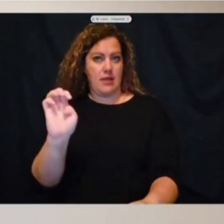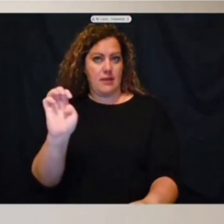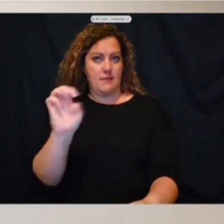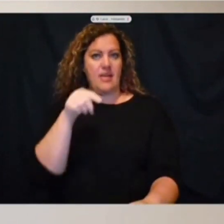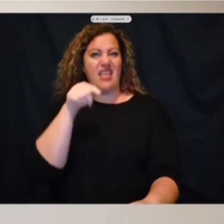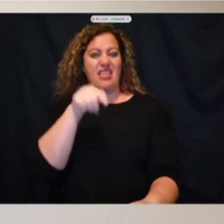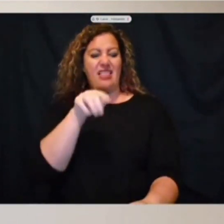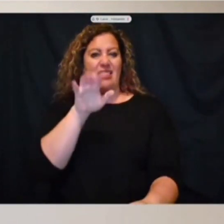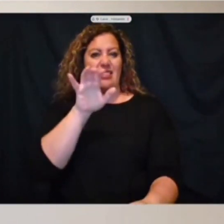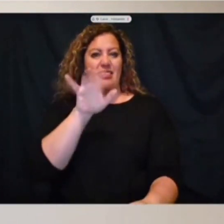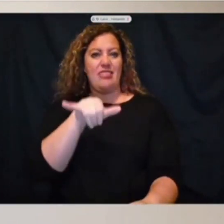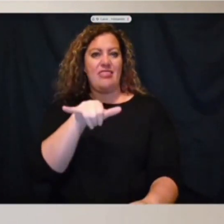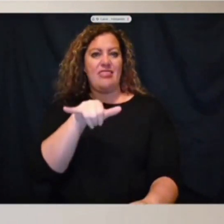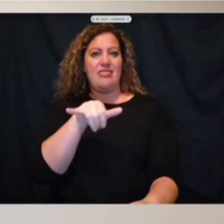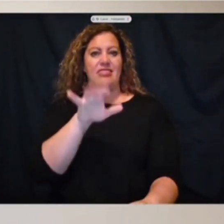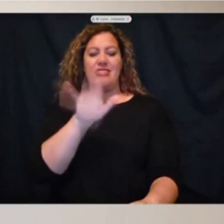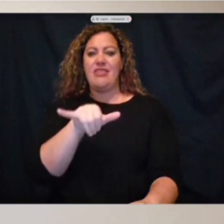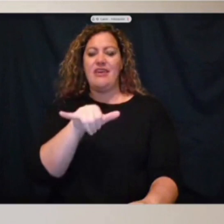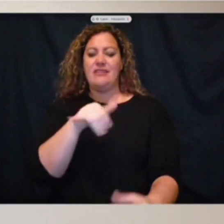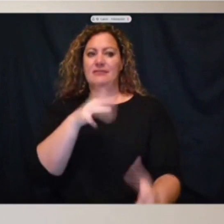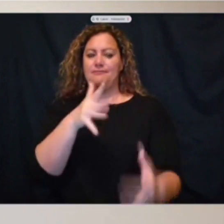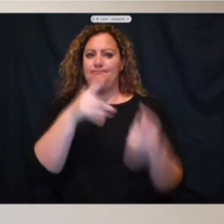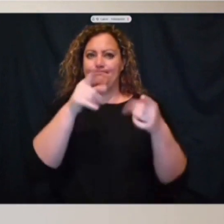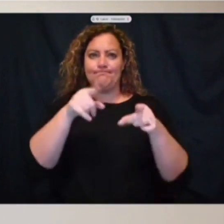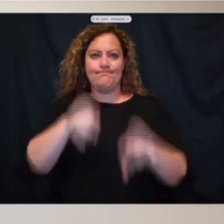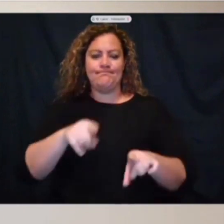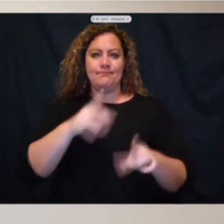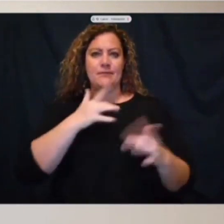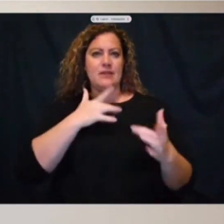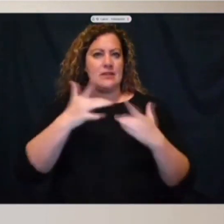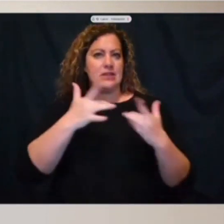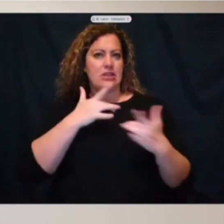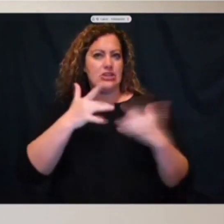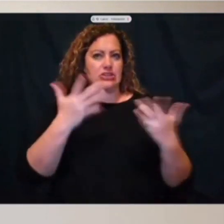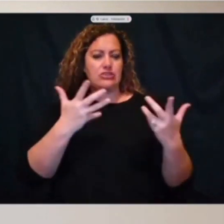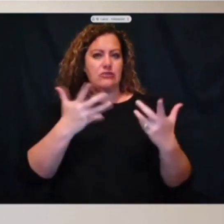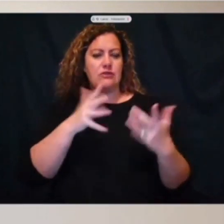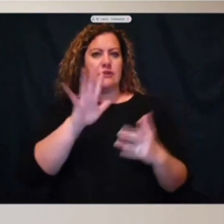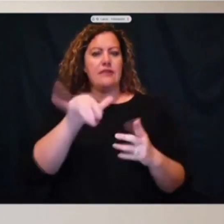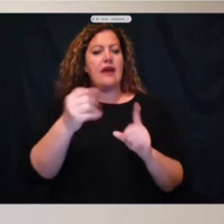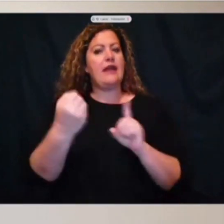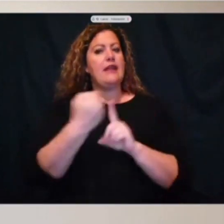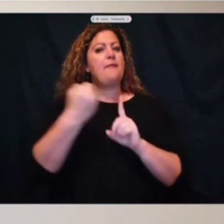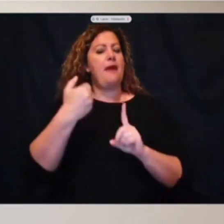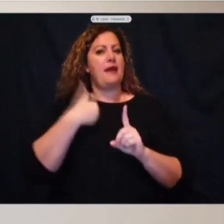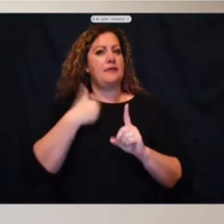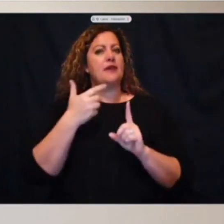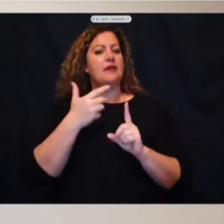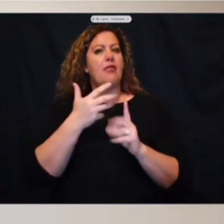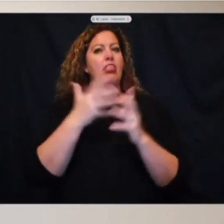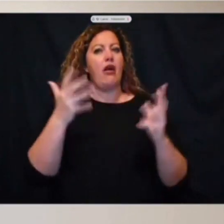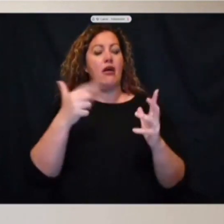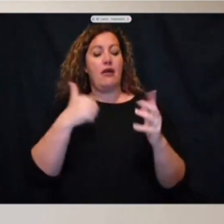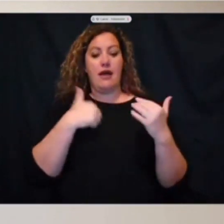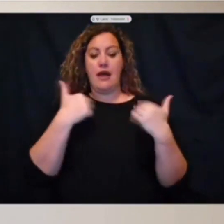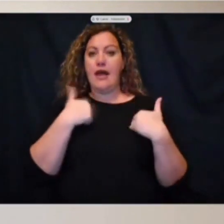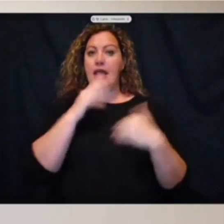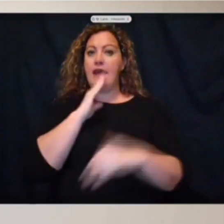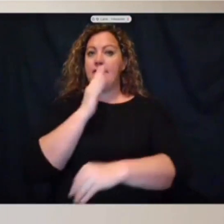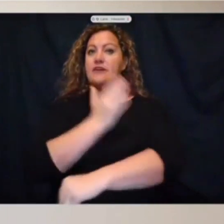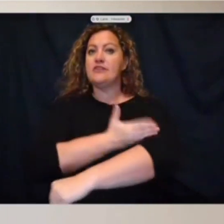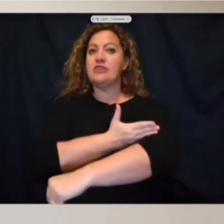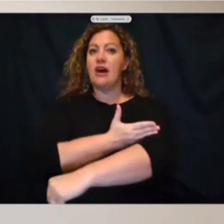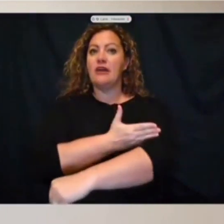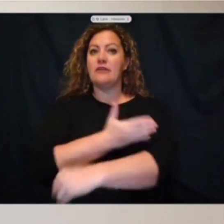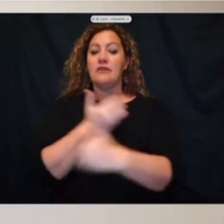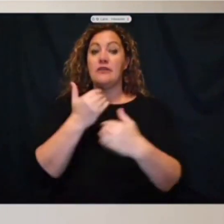series was concerning to me. It impacted me greatly. I have daughters. We had a seven-year-old